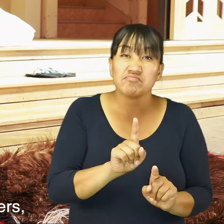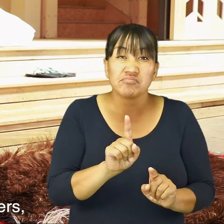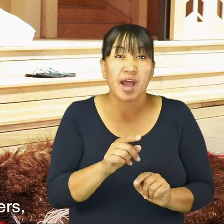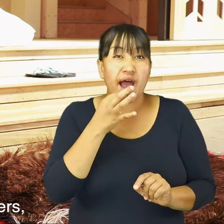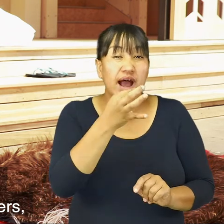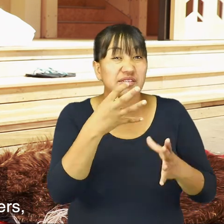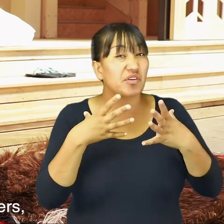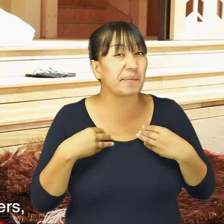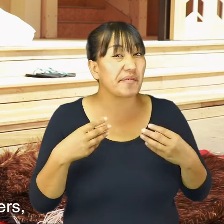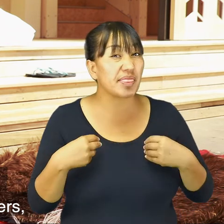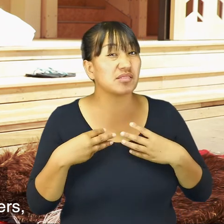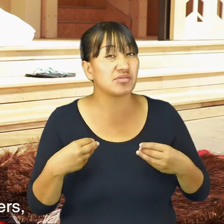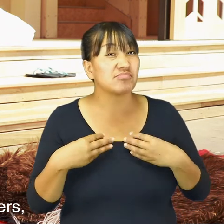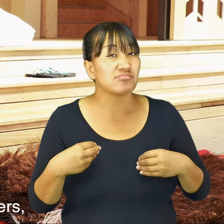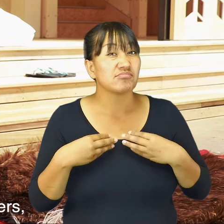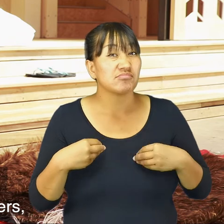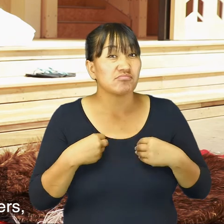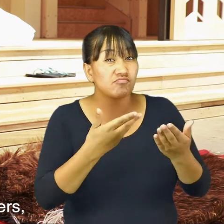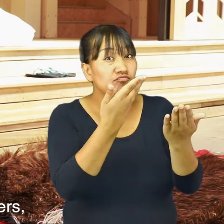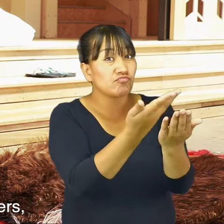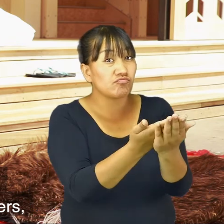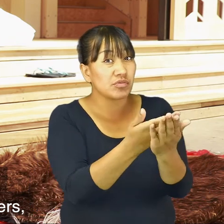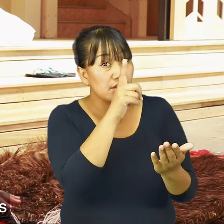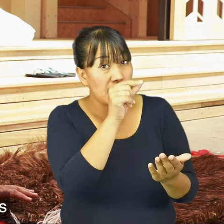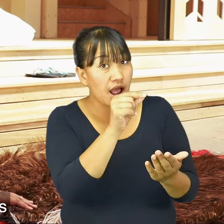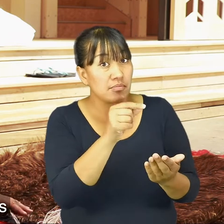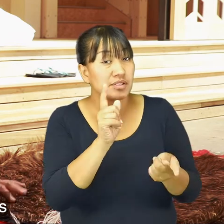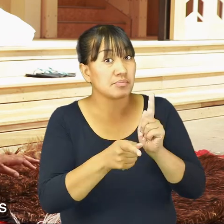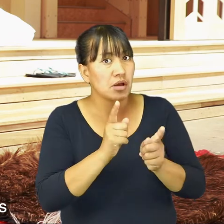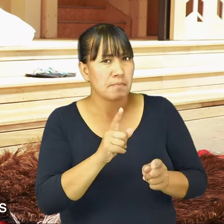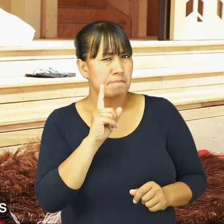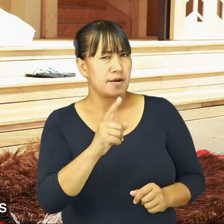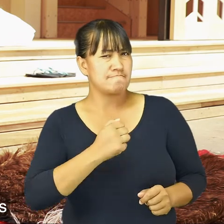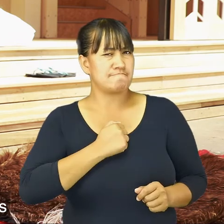So often an individual will ask if they can have feathers, apply for feathers.